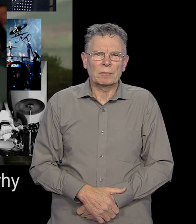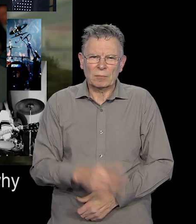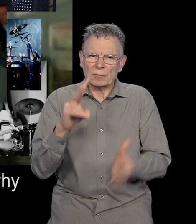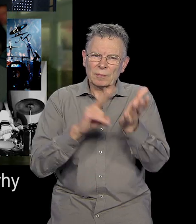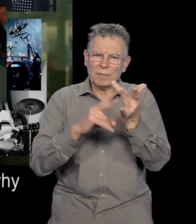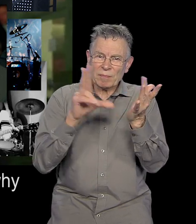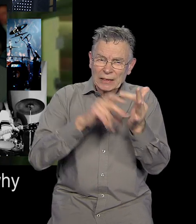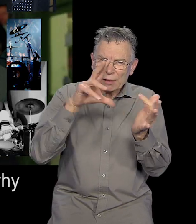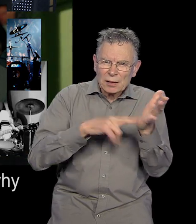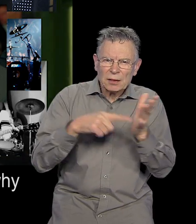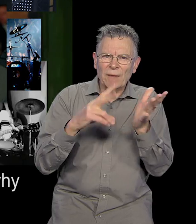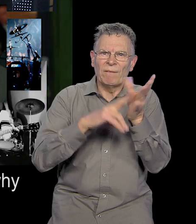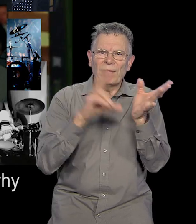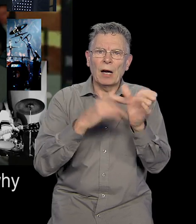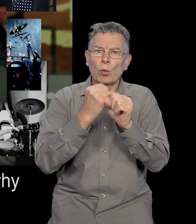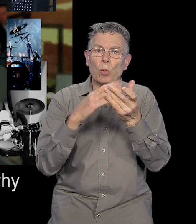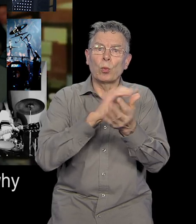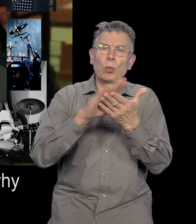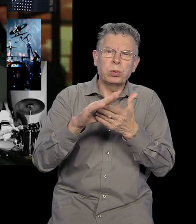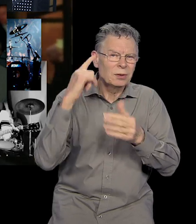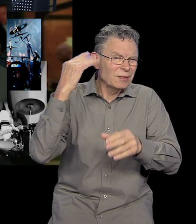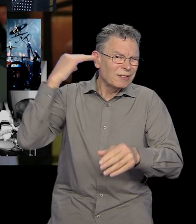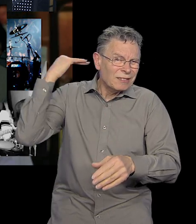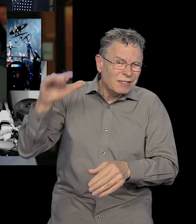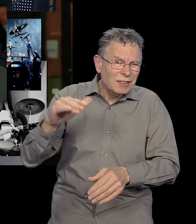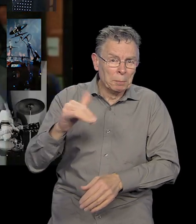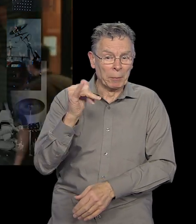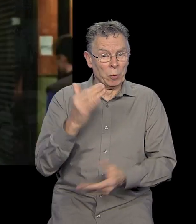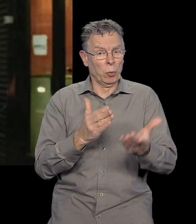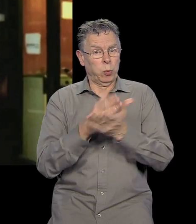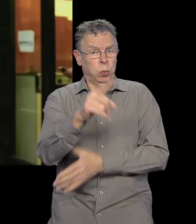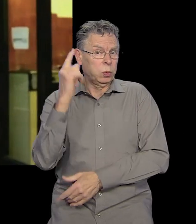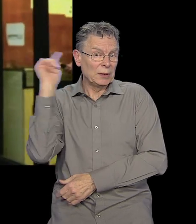Was tinnitus the real reason why Vincent van Gogh cut off his own ear?